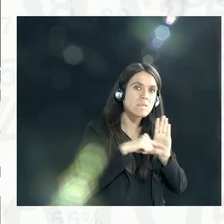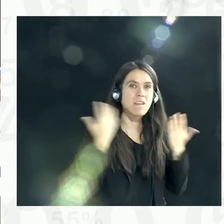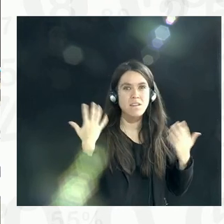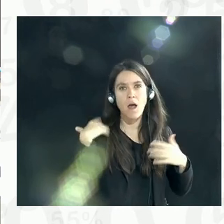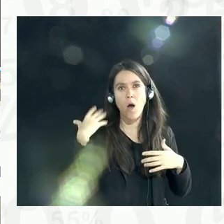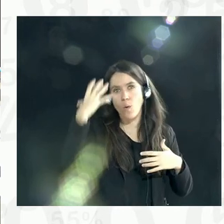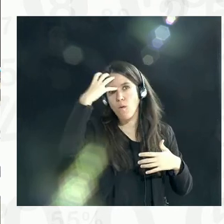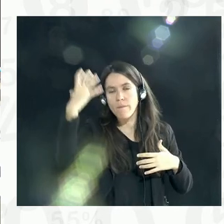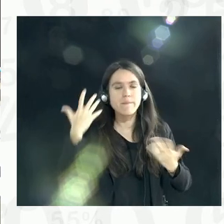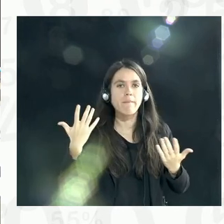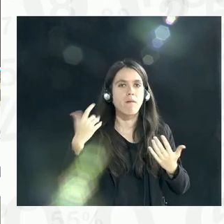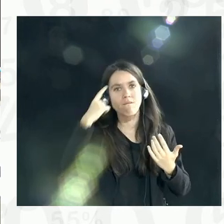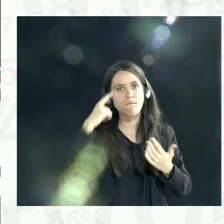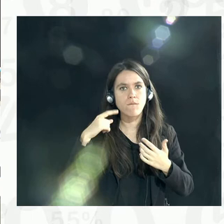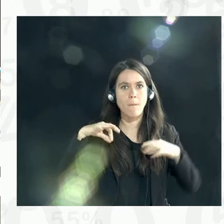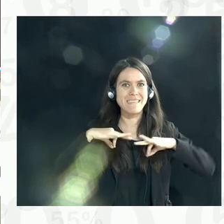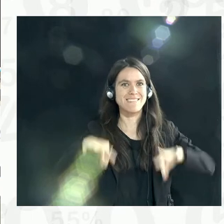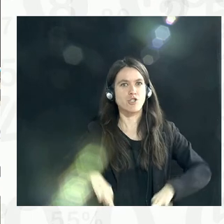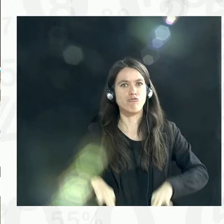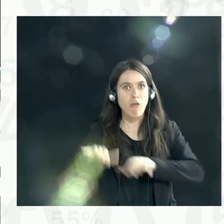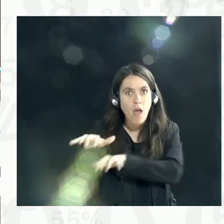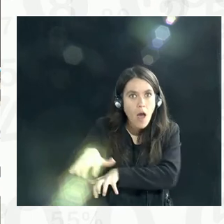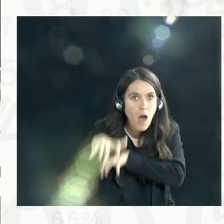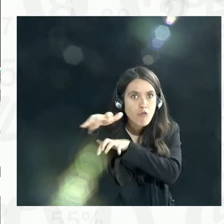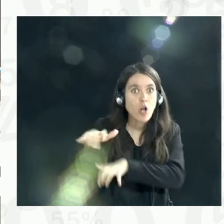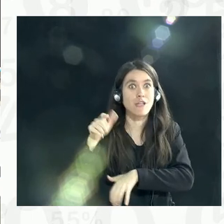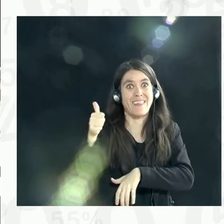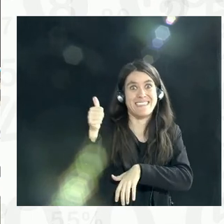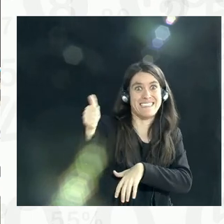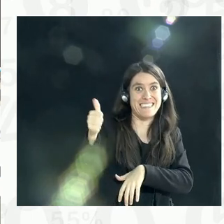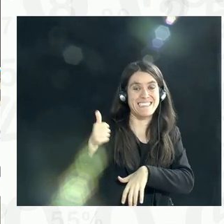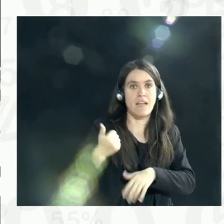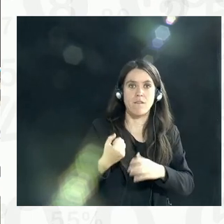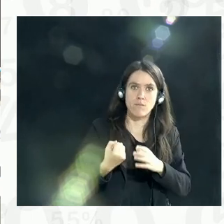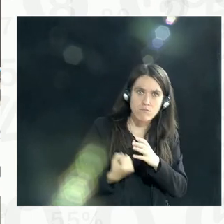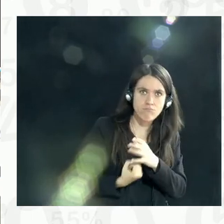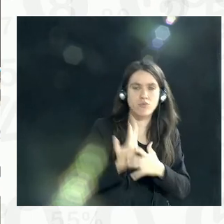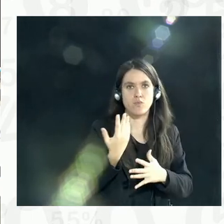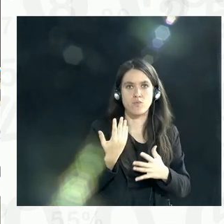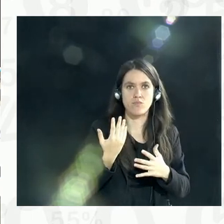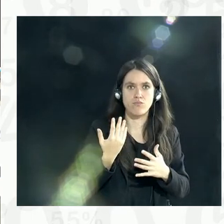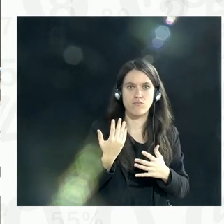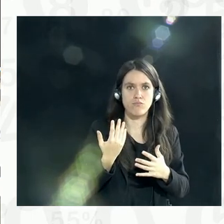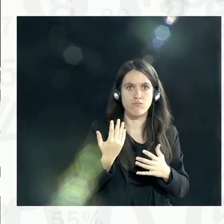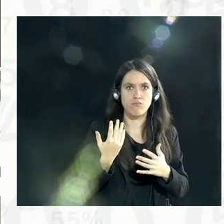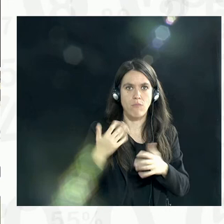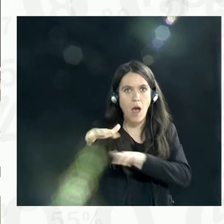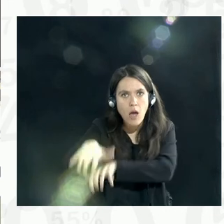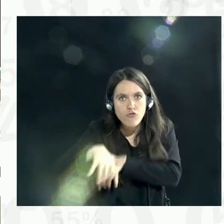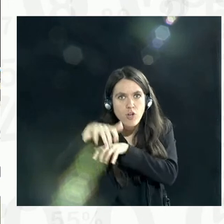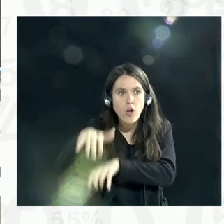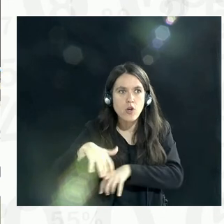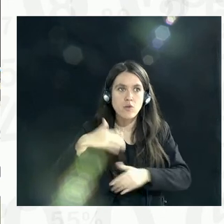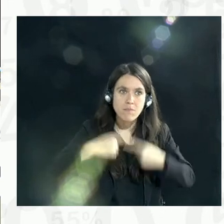the Ministry of Agriculture, that are responsible for producing, for promoting agricultural production, must